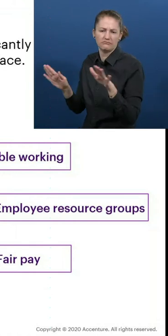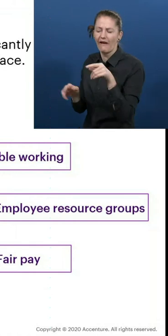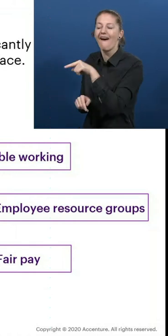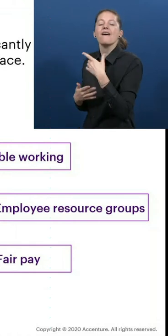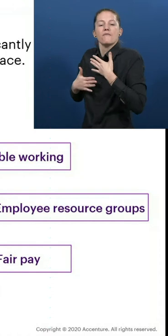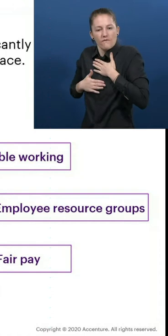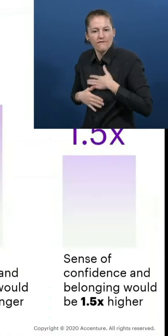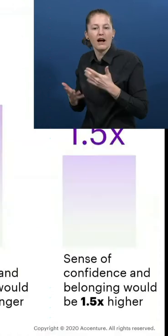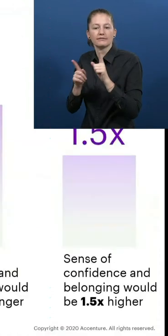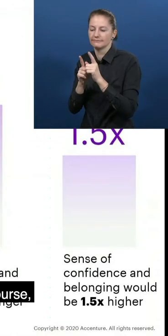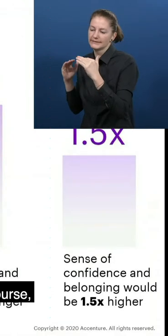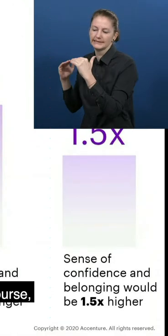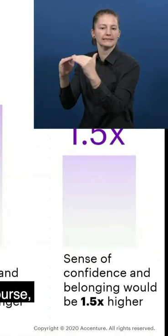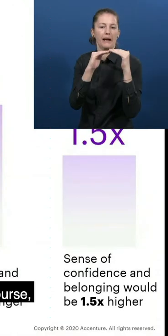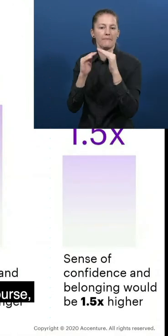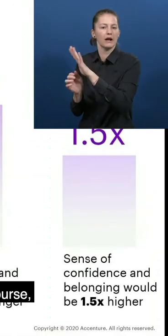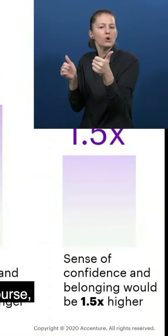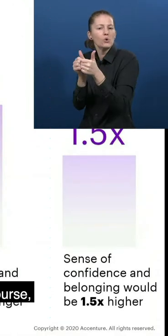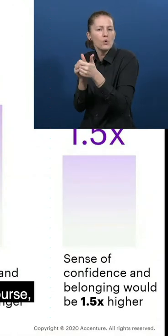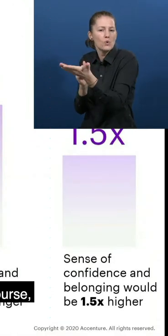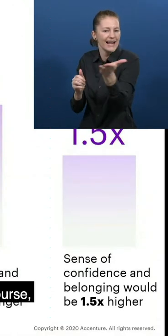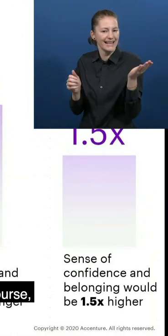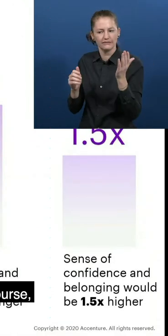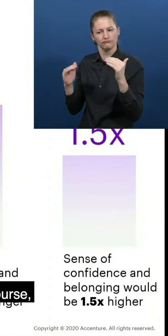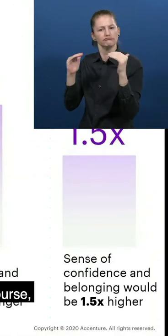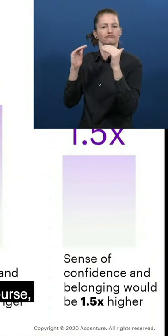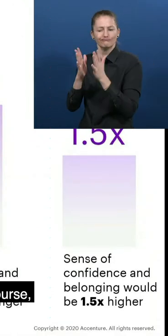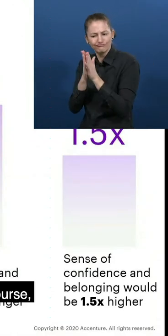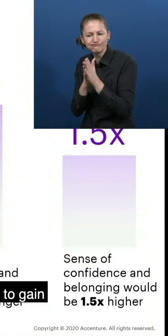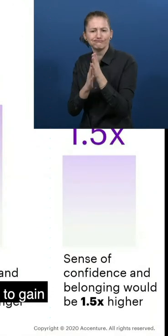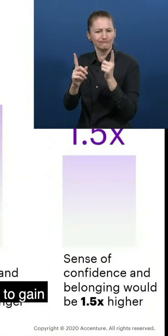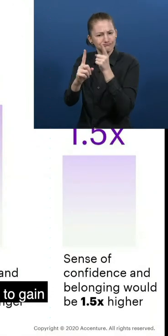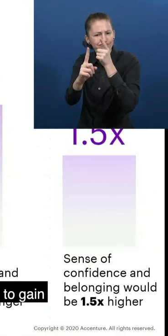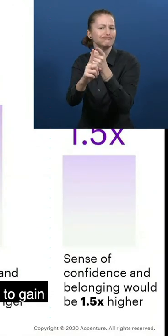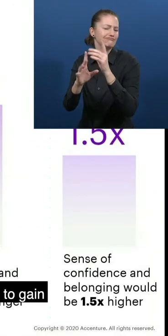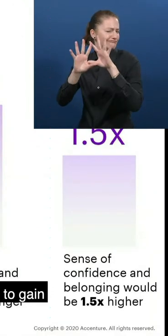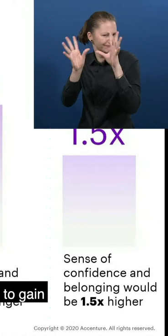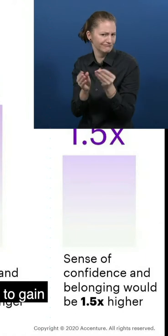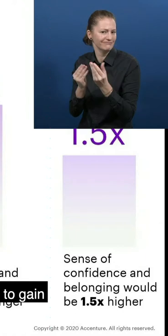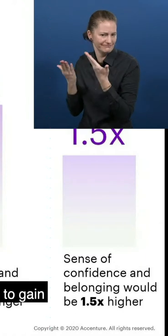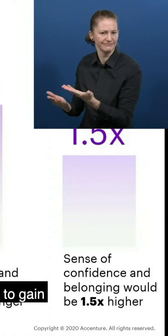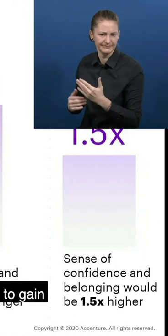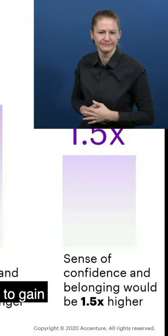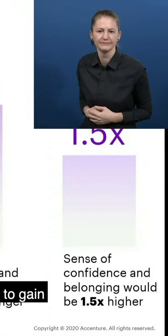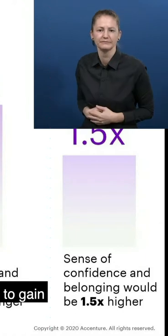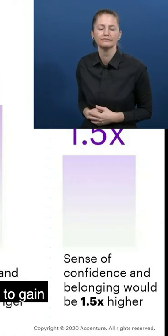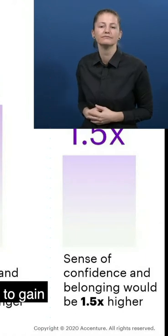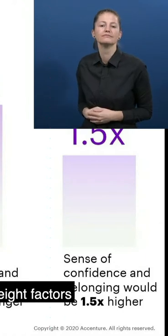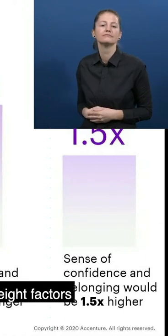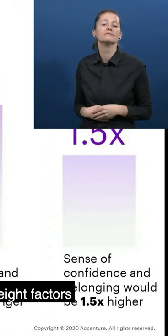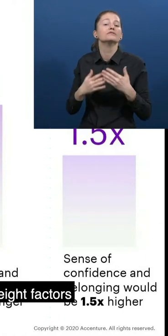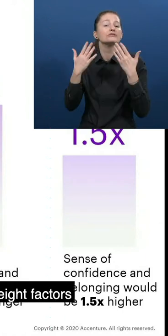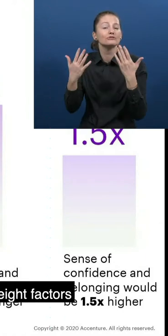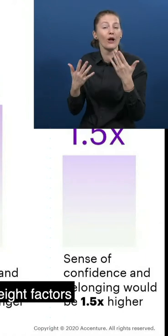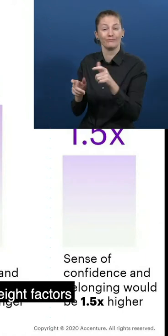as their peers. So, the final piece we wanted to address, of course, is around what employees with disabilities stand to gain and what